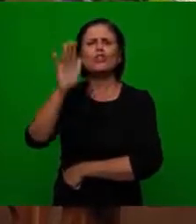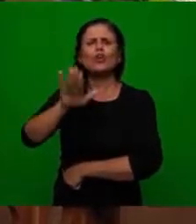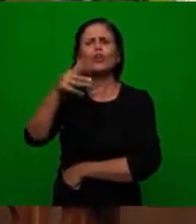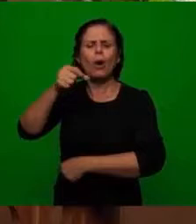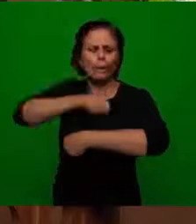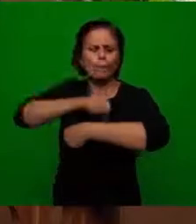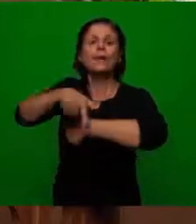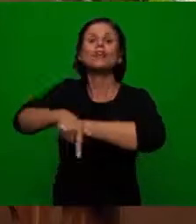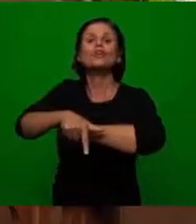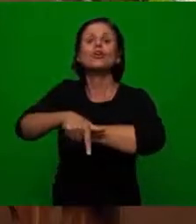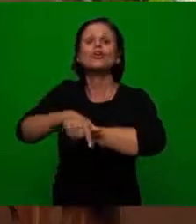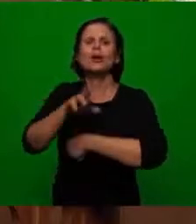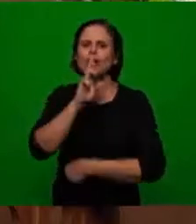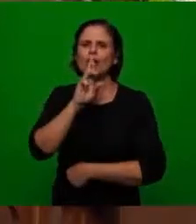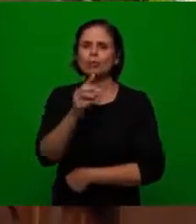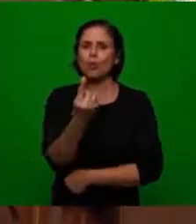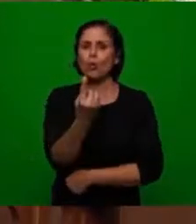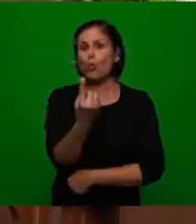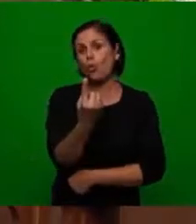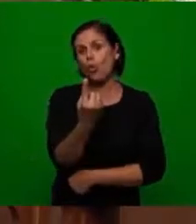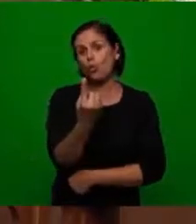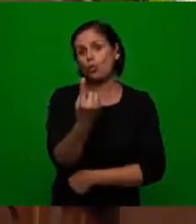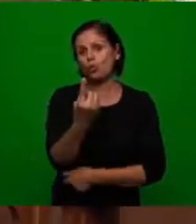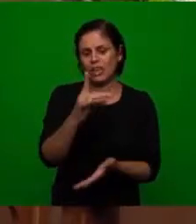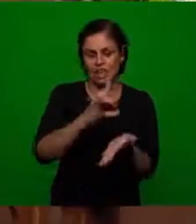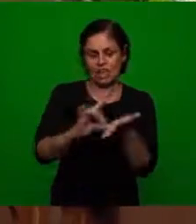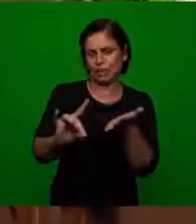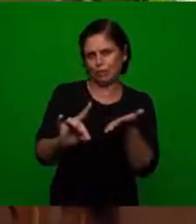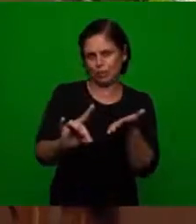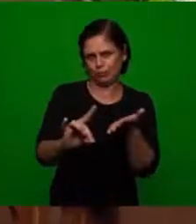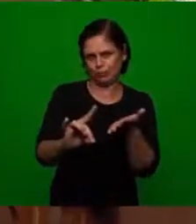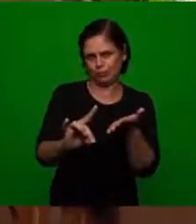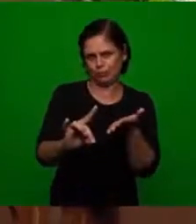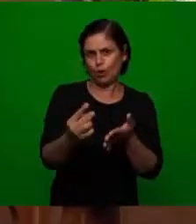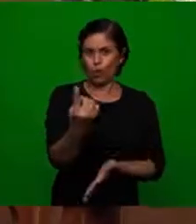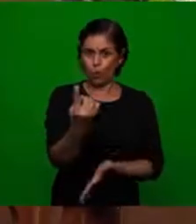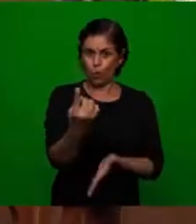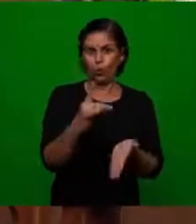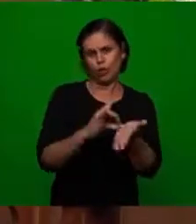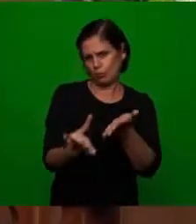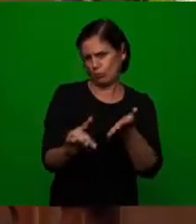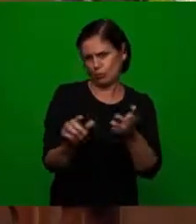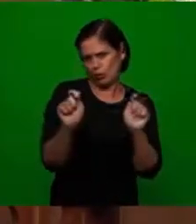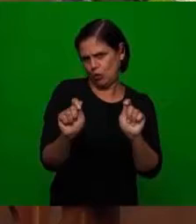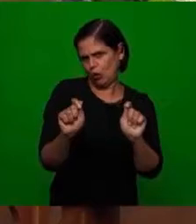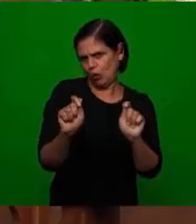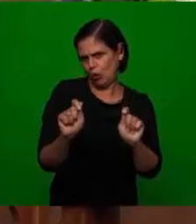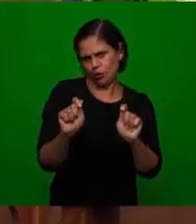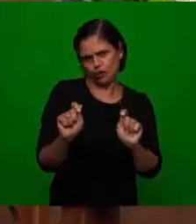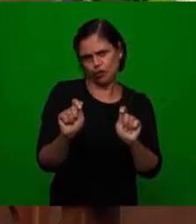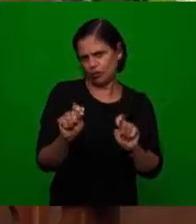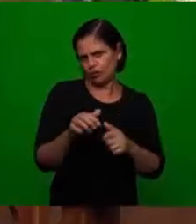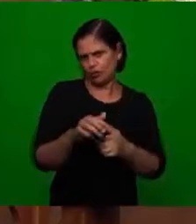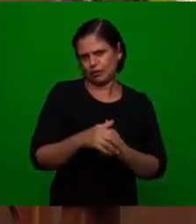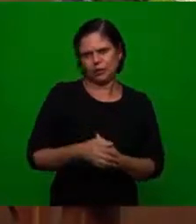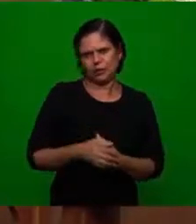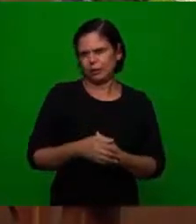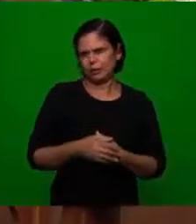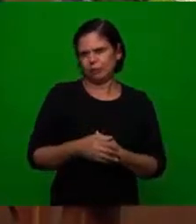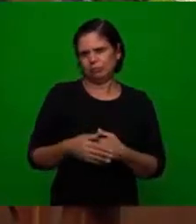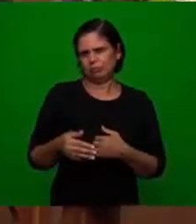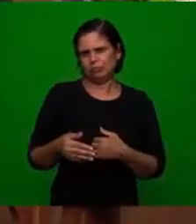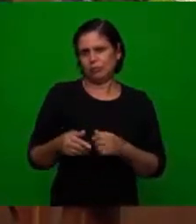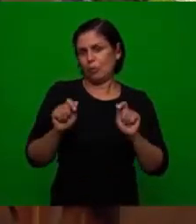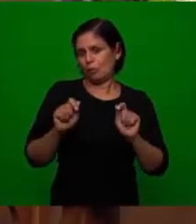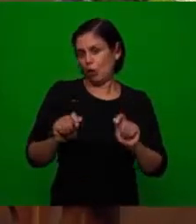of the shaft it's one enemy the answer is one enemy it's not the enemy it was just one enemy because